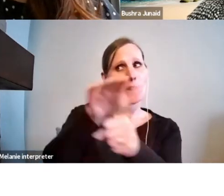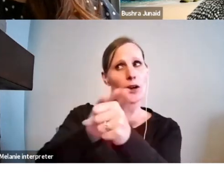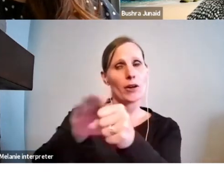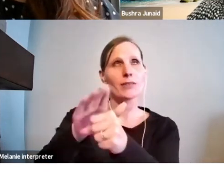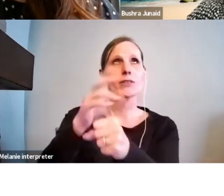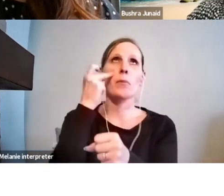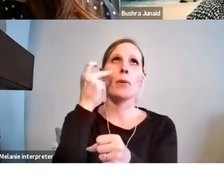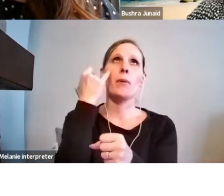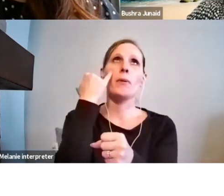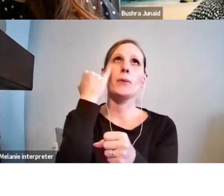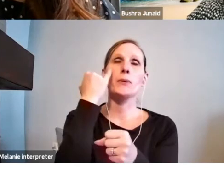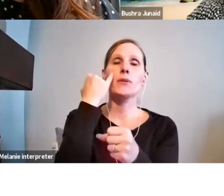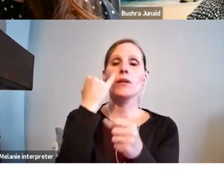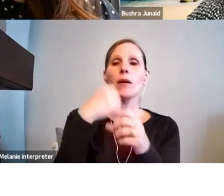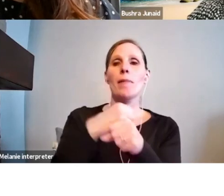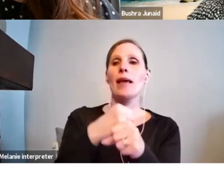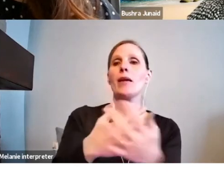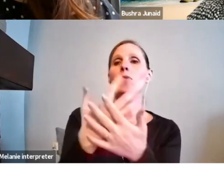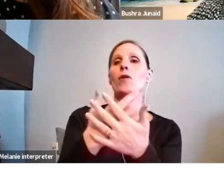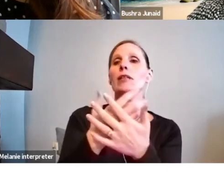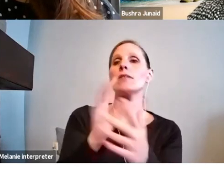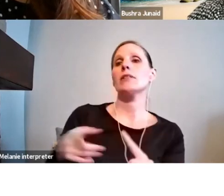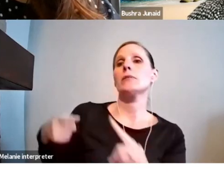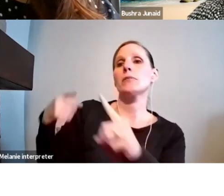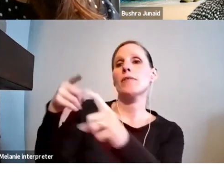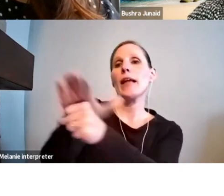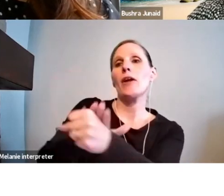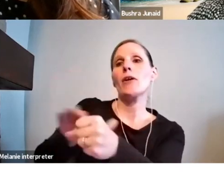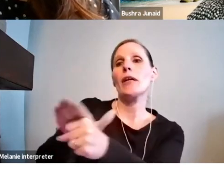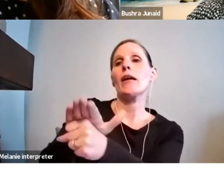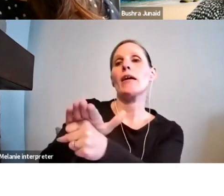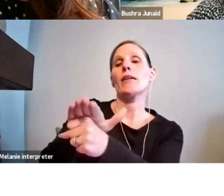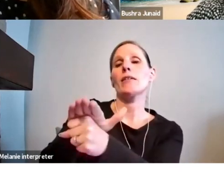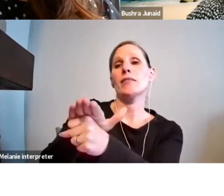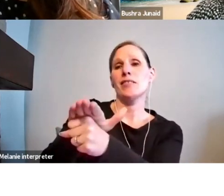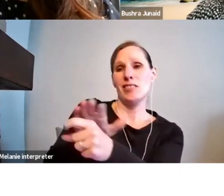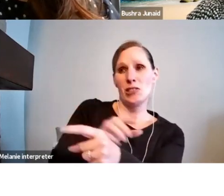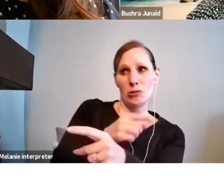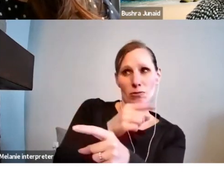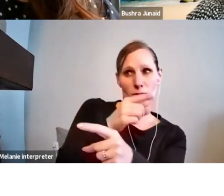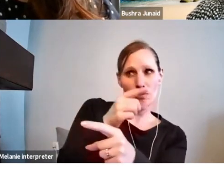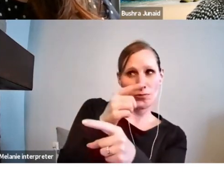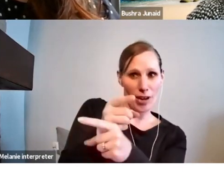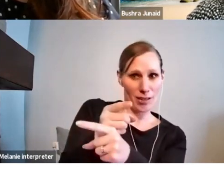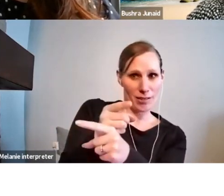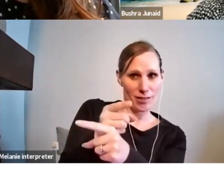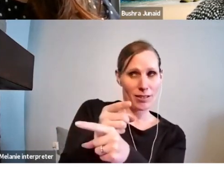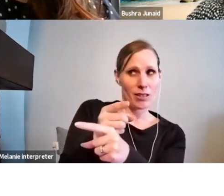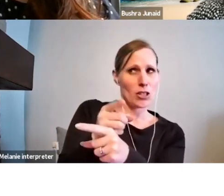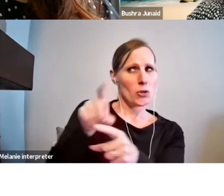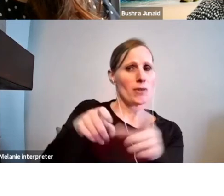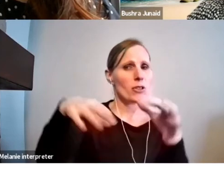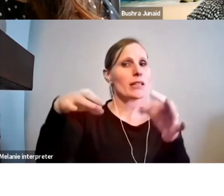about a particular place or in a particular context, you just have to explain that in your application.